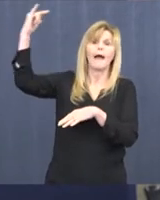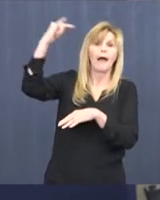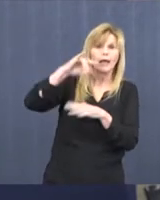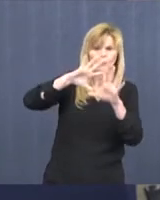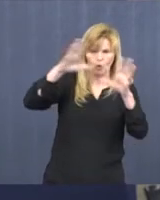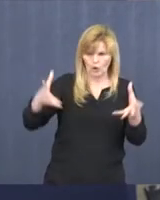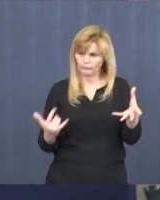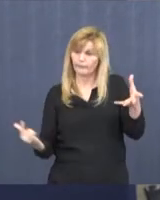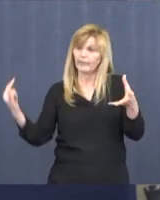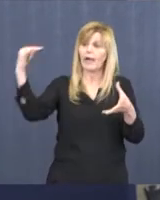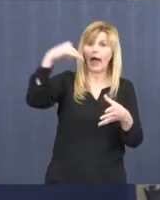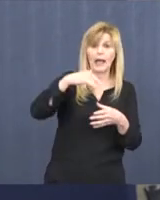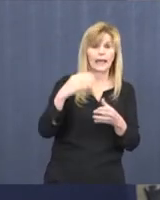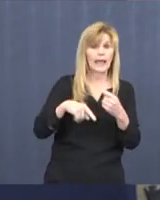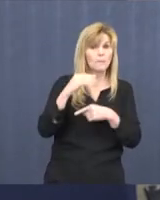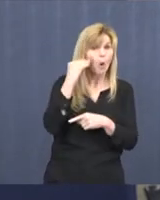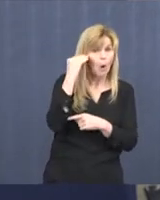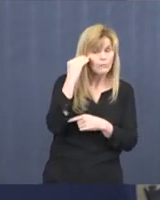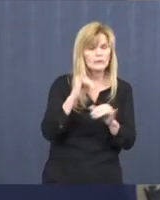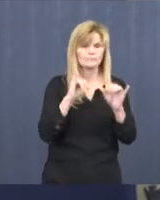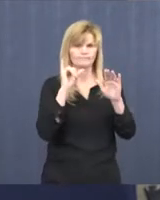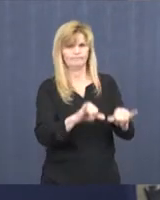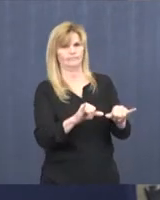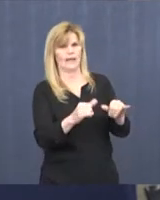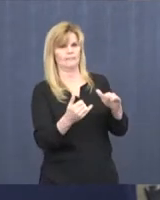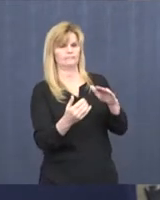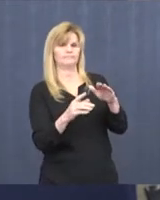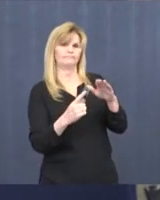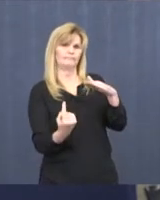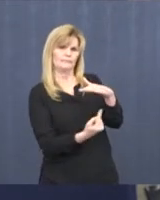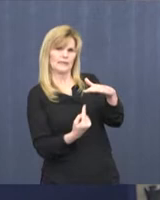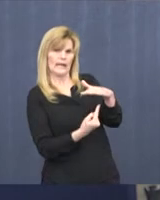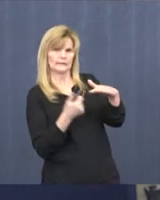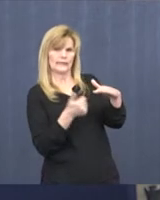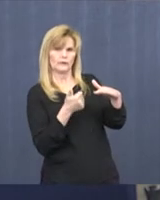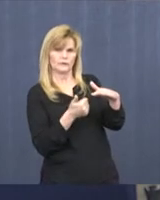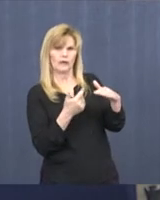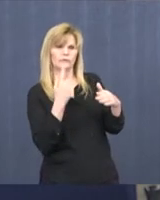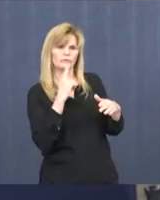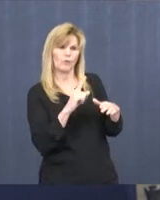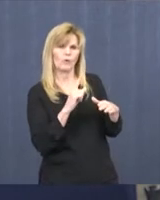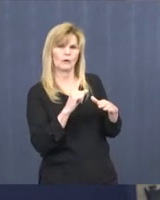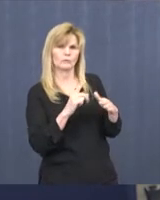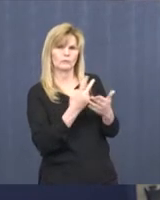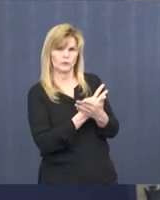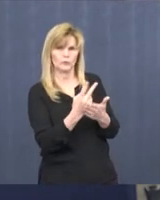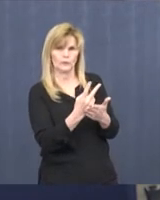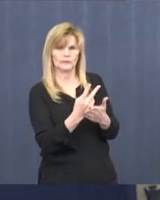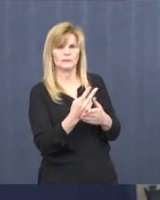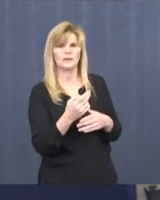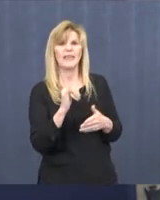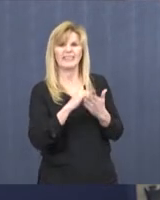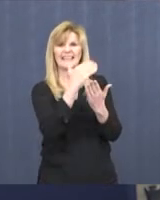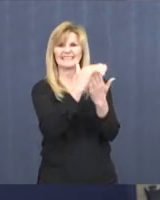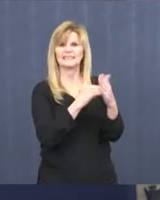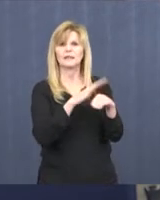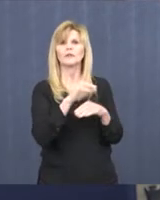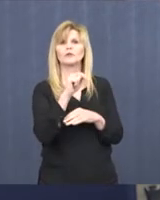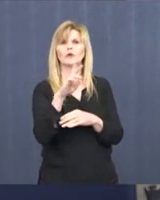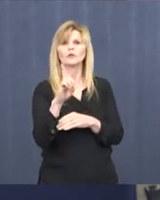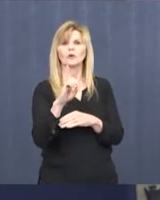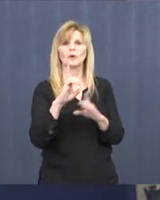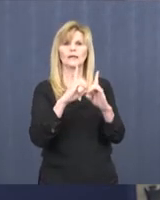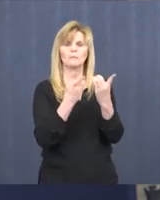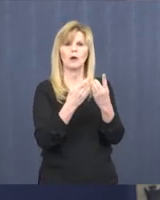those kind of hot spots in the domestic travel area. And those are all listed on the North Dakota Department of Health